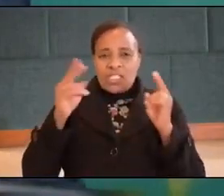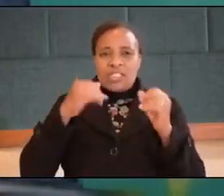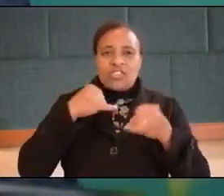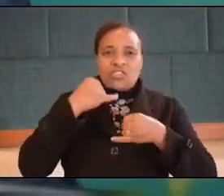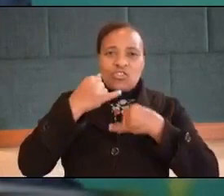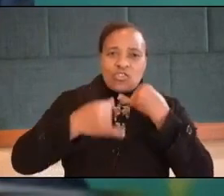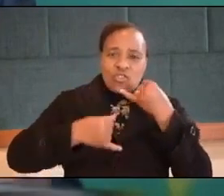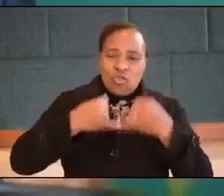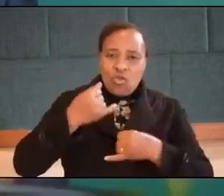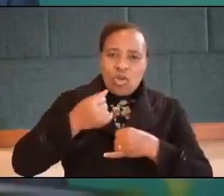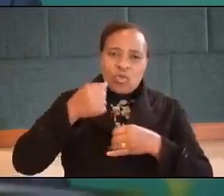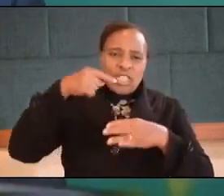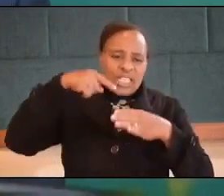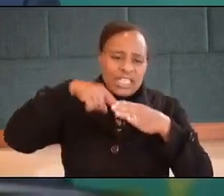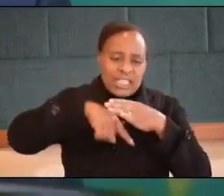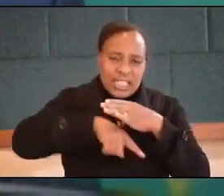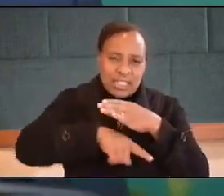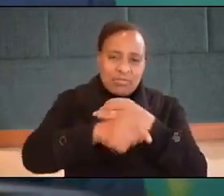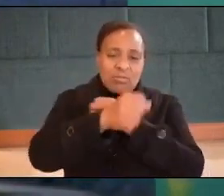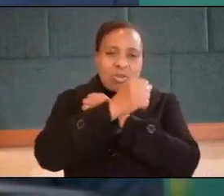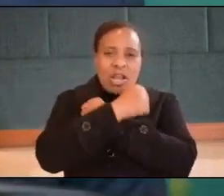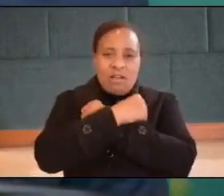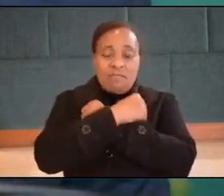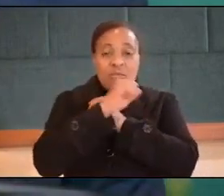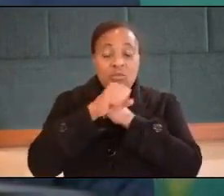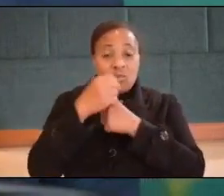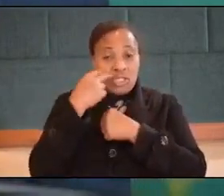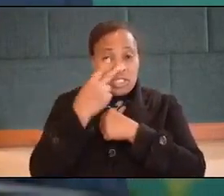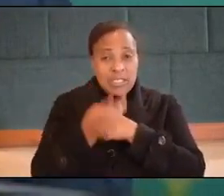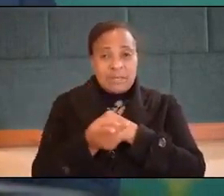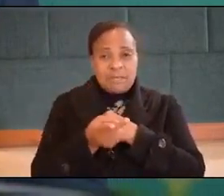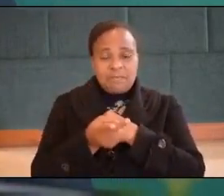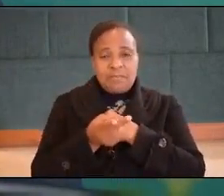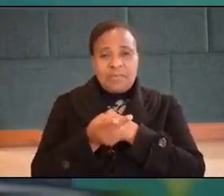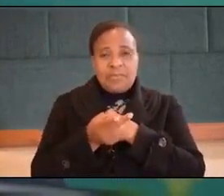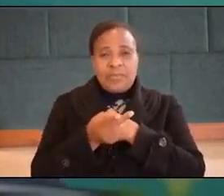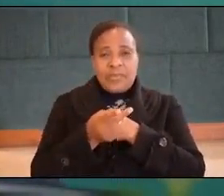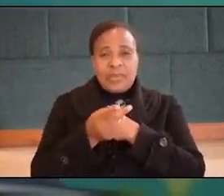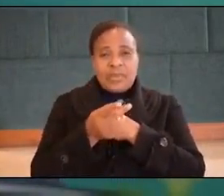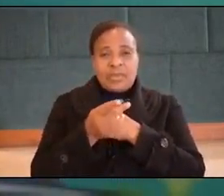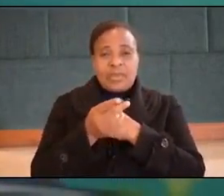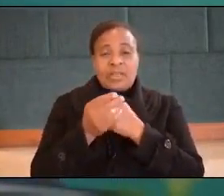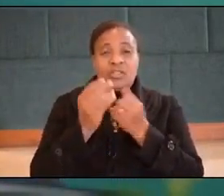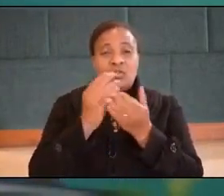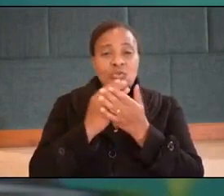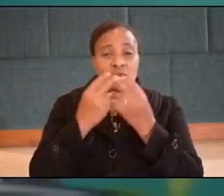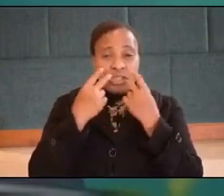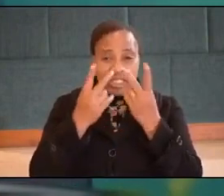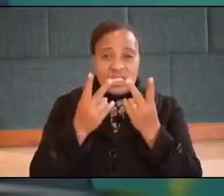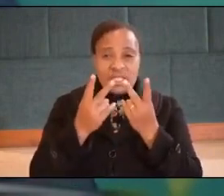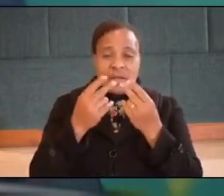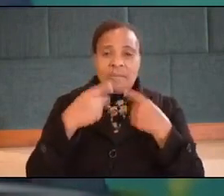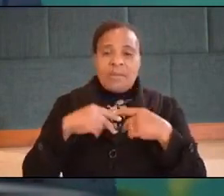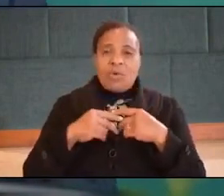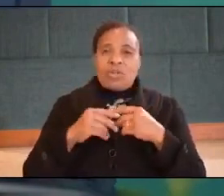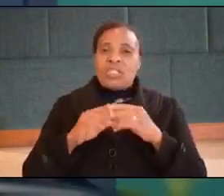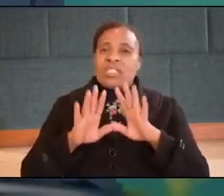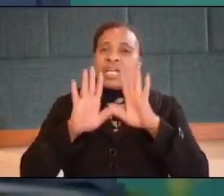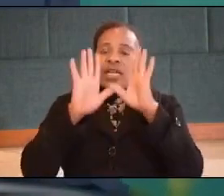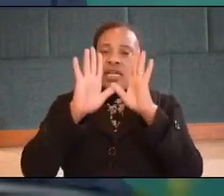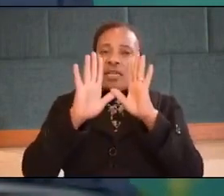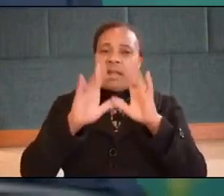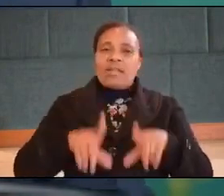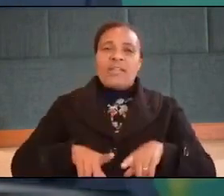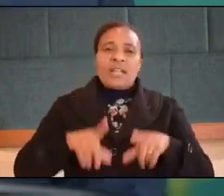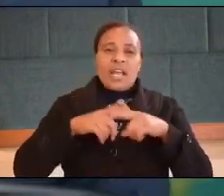deep love you can see it i've seen people surrender their lives to jesus against